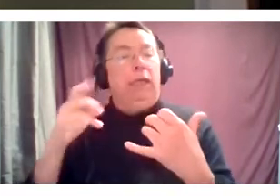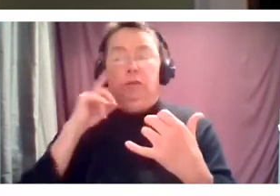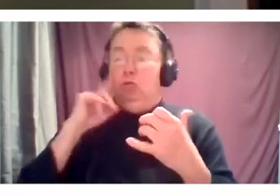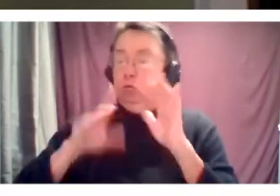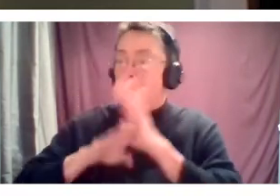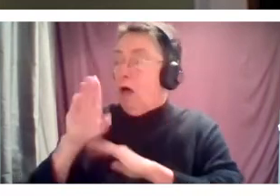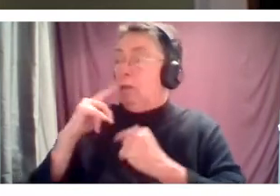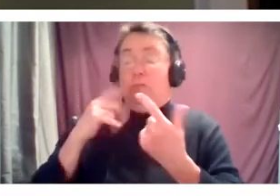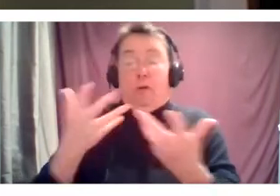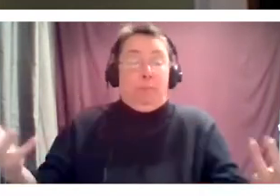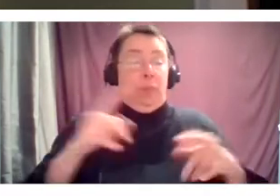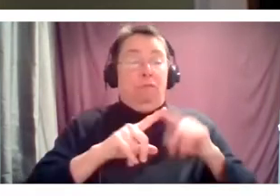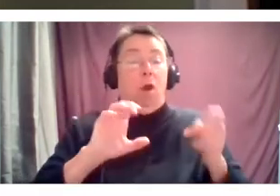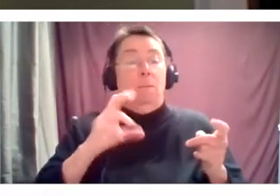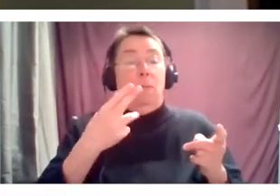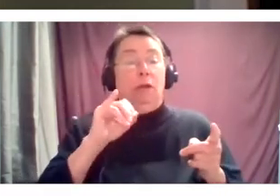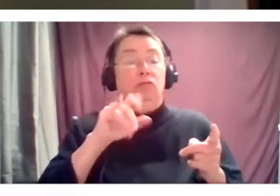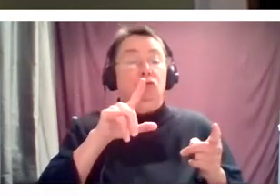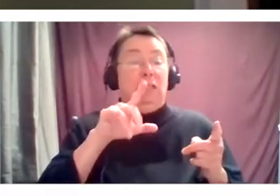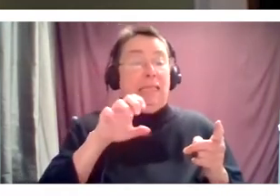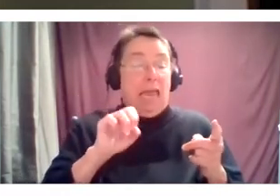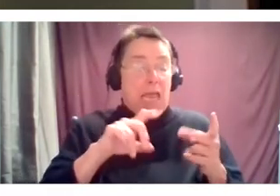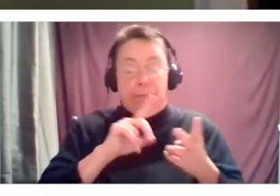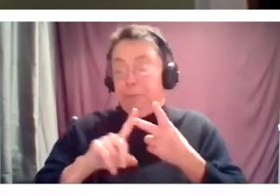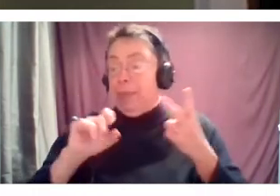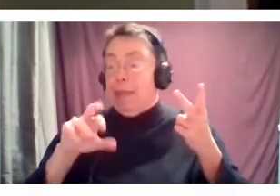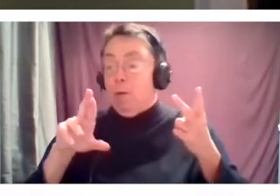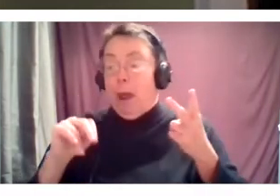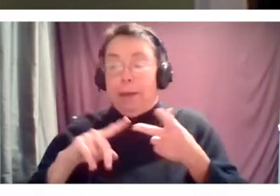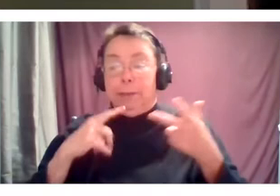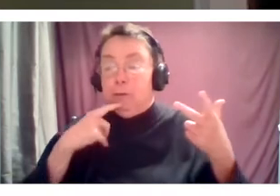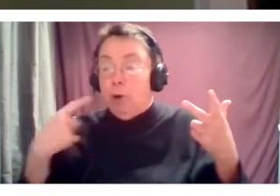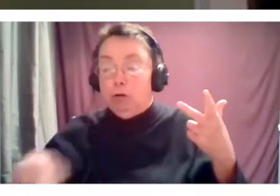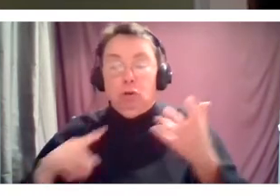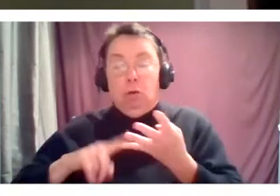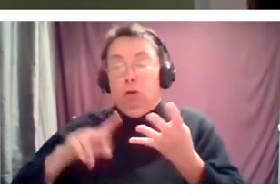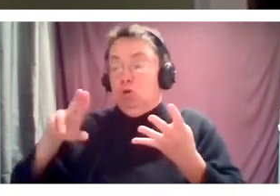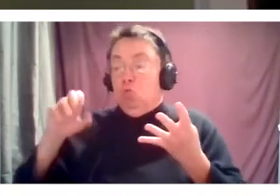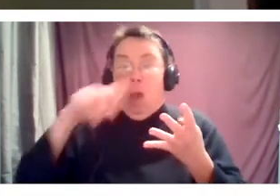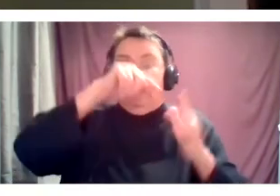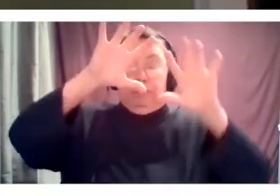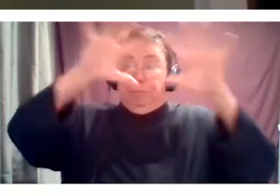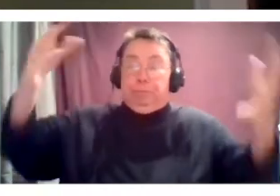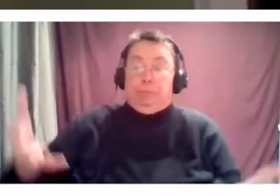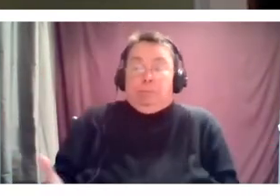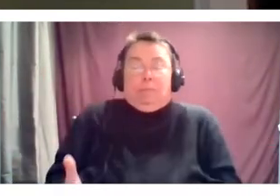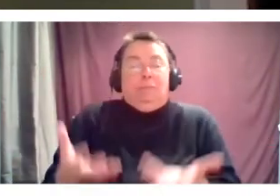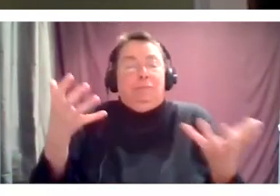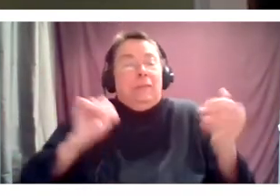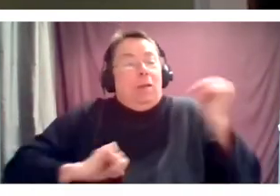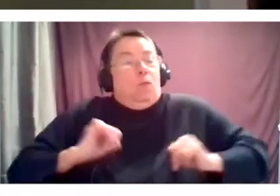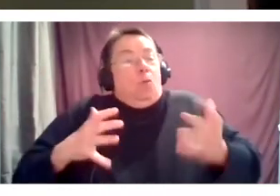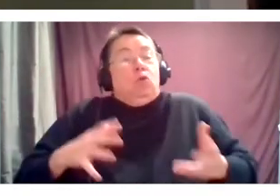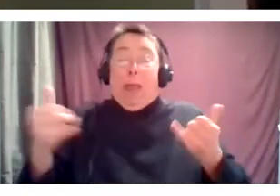from, from Chile to Iran to Russia, to the U.S. And, and right here in Boston. So,